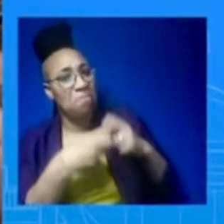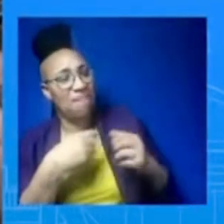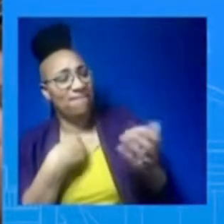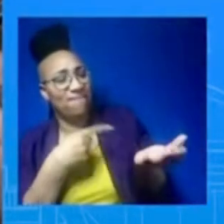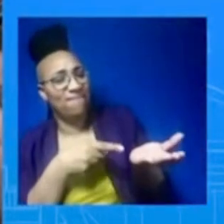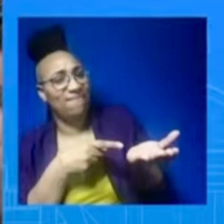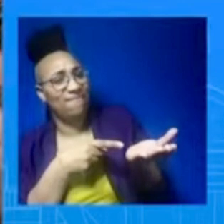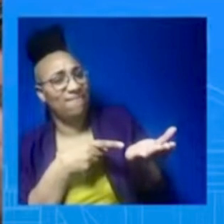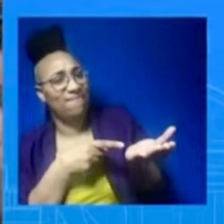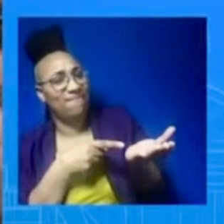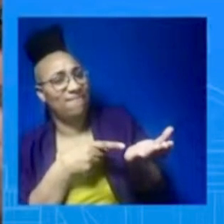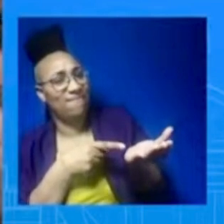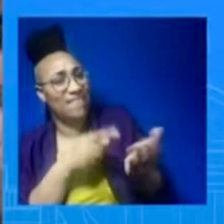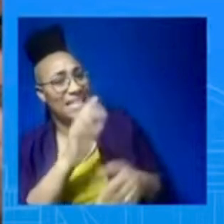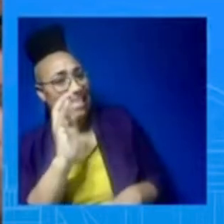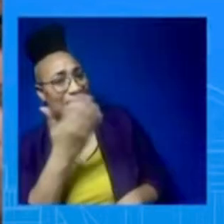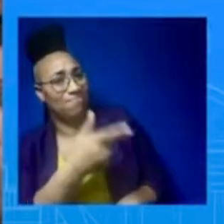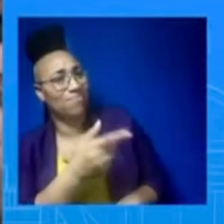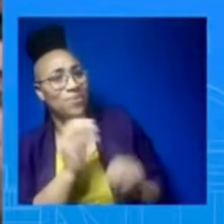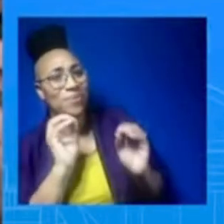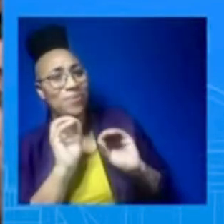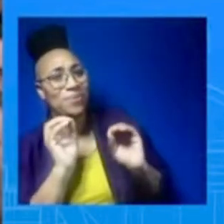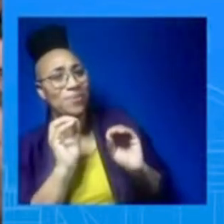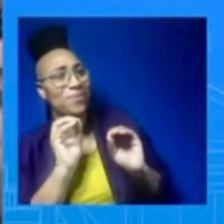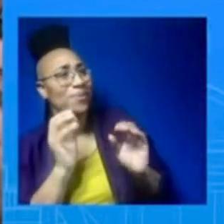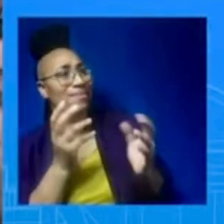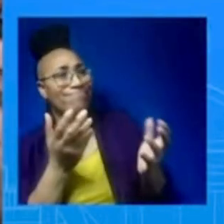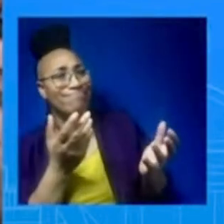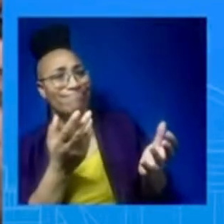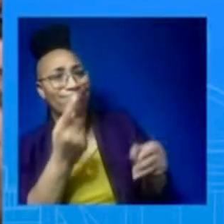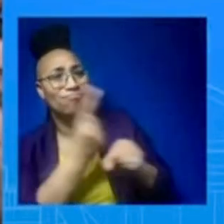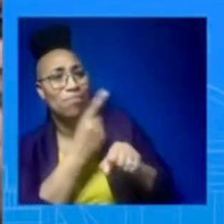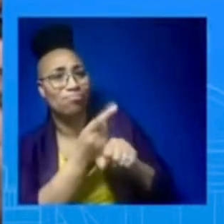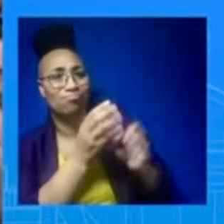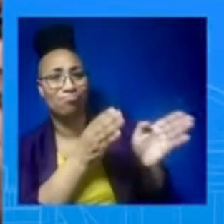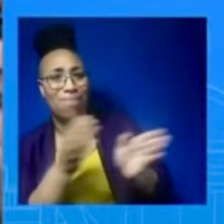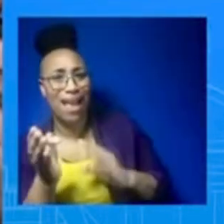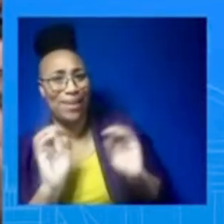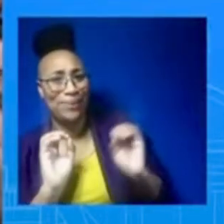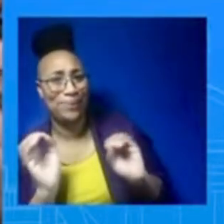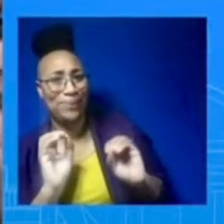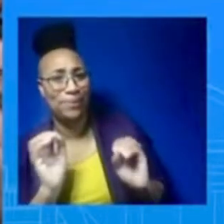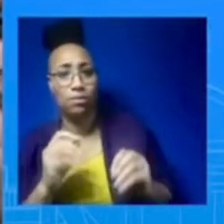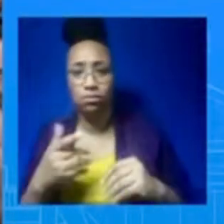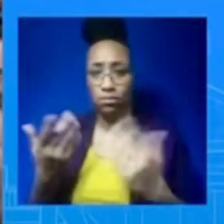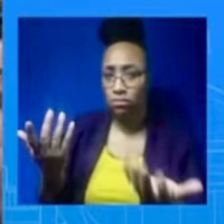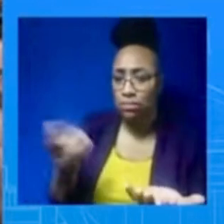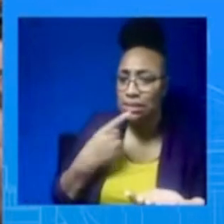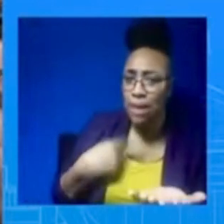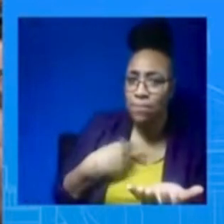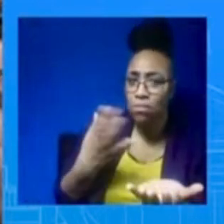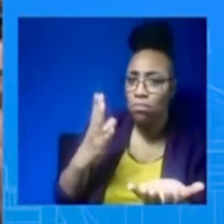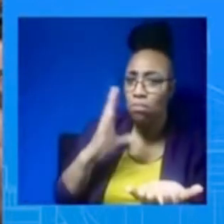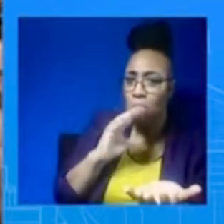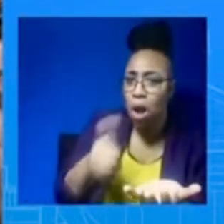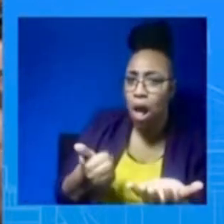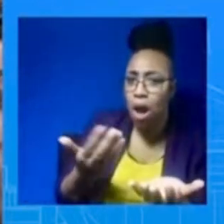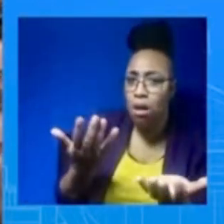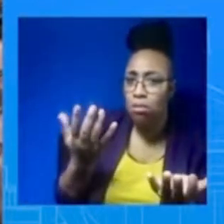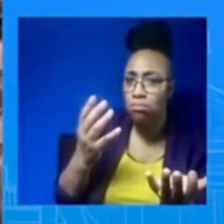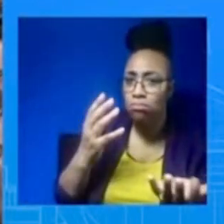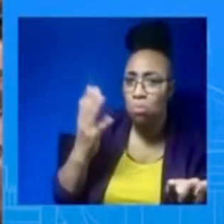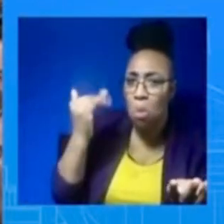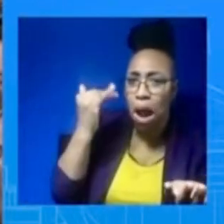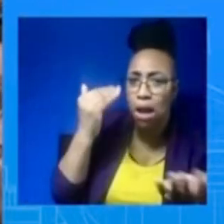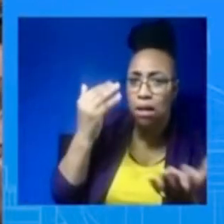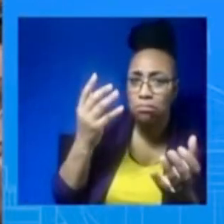keeps what territorially. That just seems like it's way off in the future. Why do you think it's not realistic right now? Well, I mean, I don't know. Is it? Do you think that